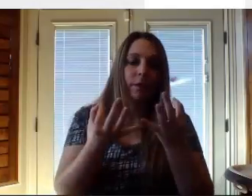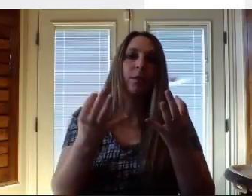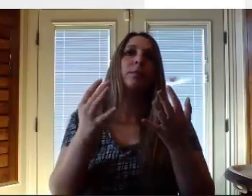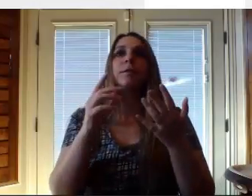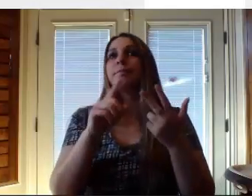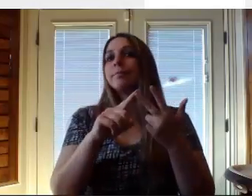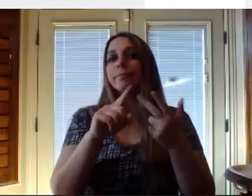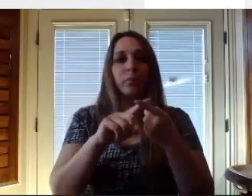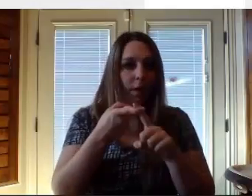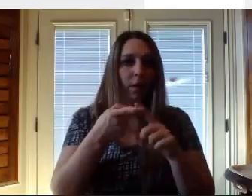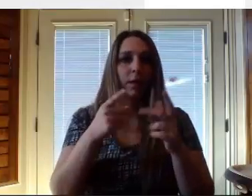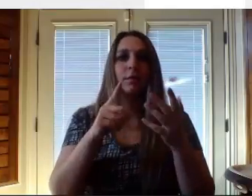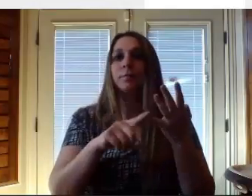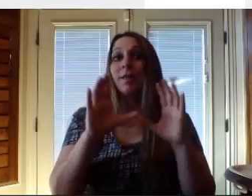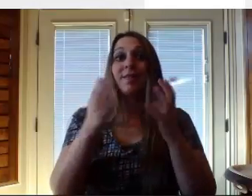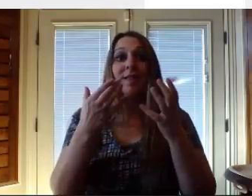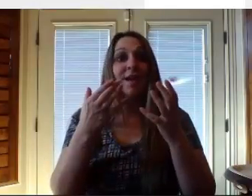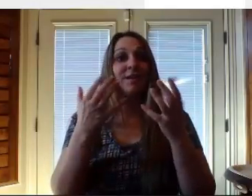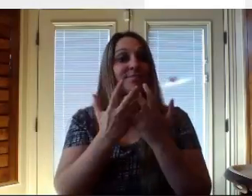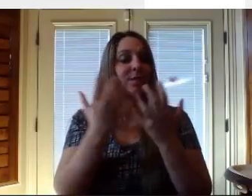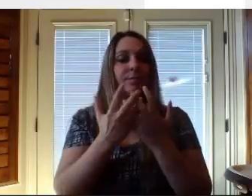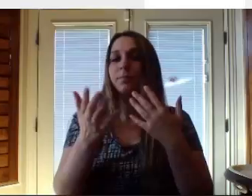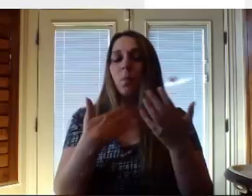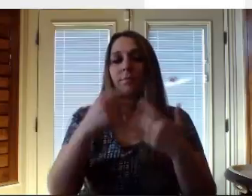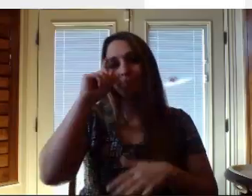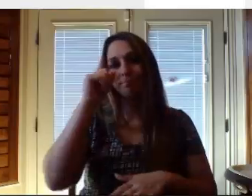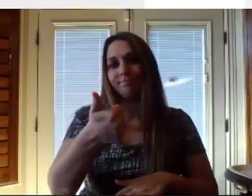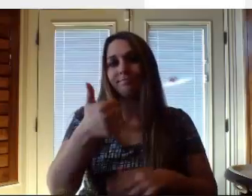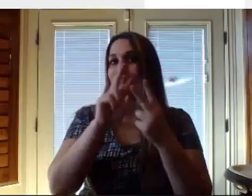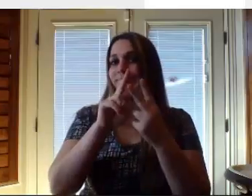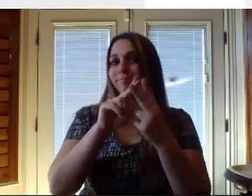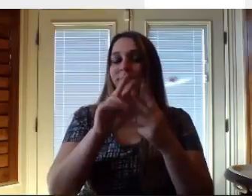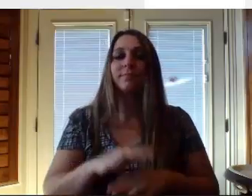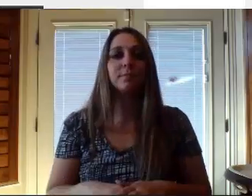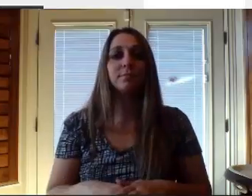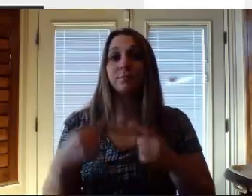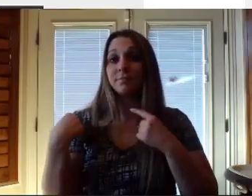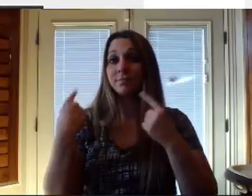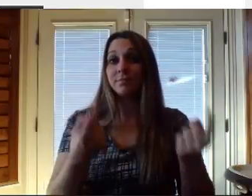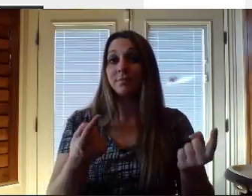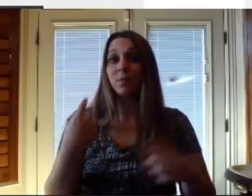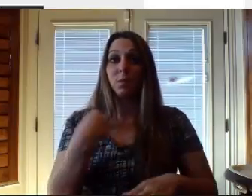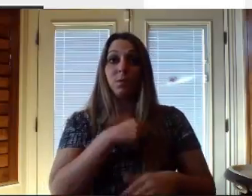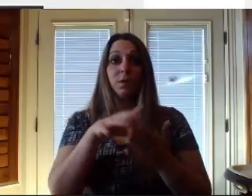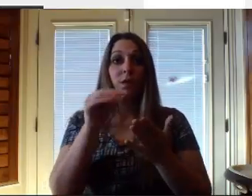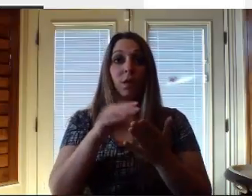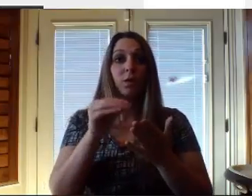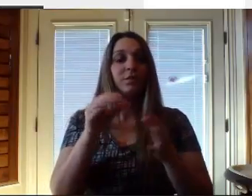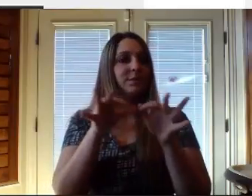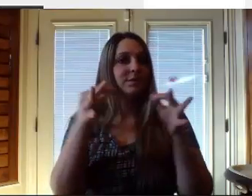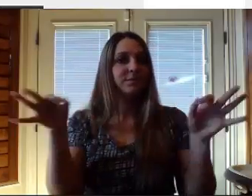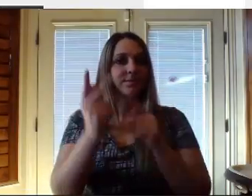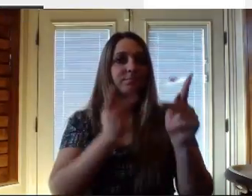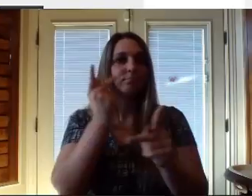with like a parent, a family member, a friend, a classmate, whatever you decide. Those are your two choices.